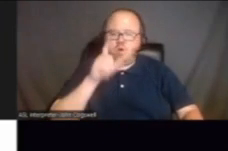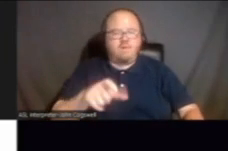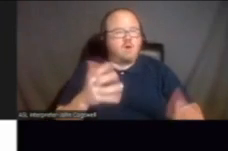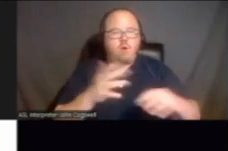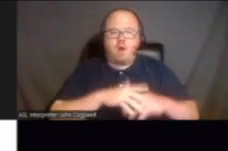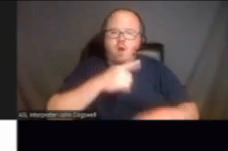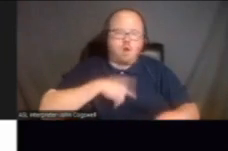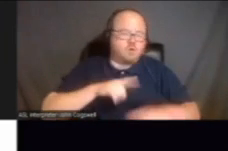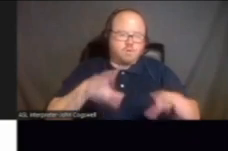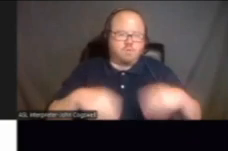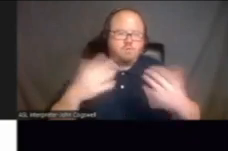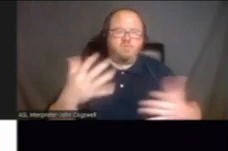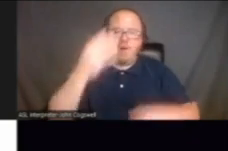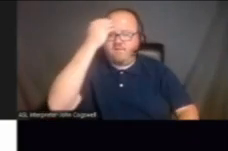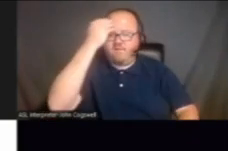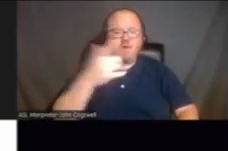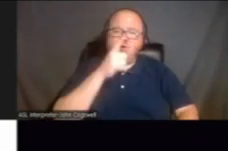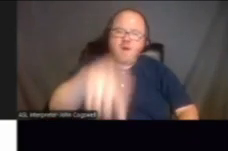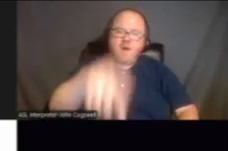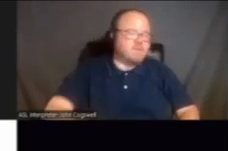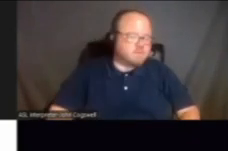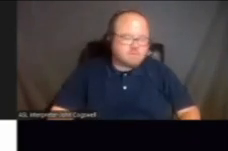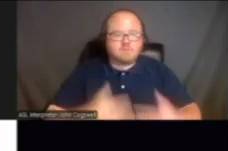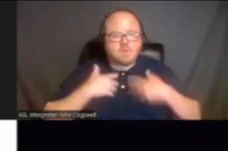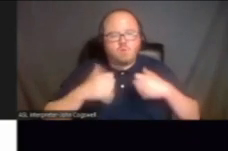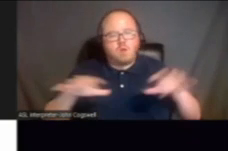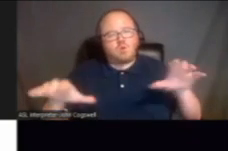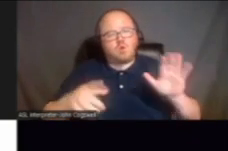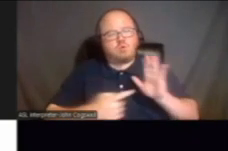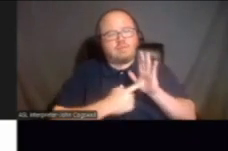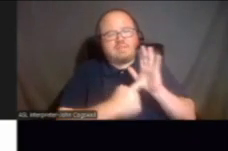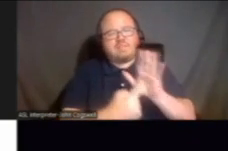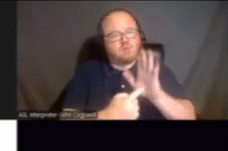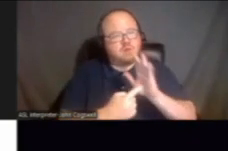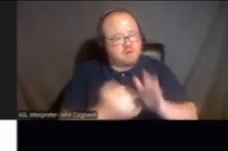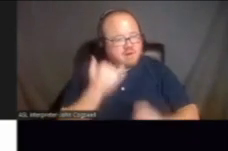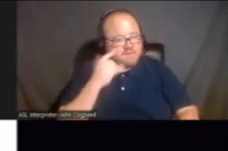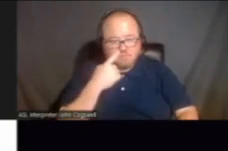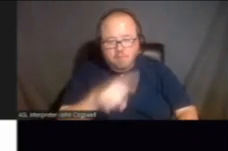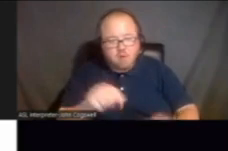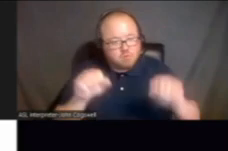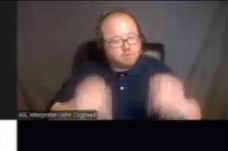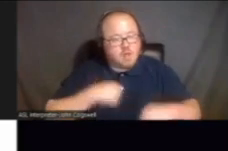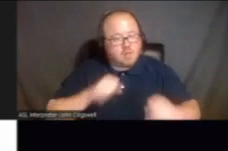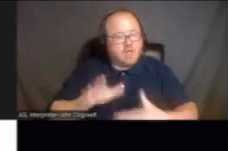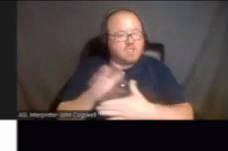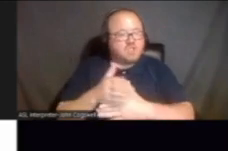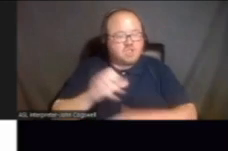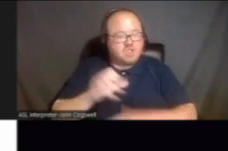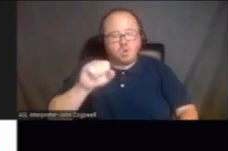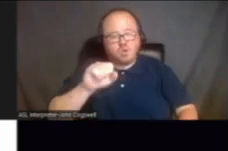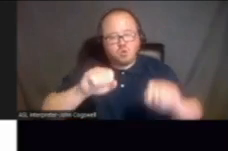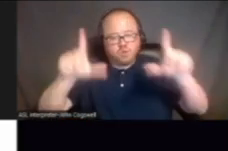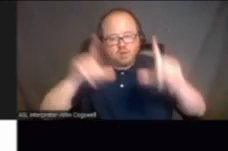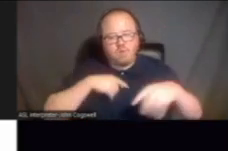on us to be able to provide you information. I wanted to do a demonstration, if it's okay, to share my screen. And